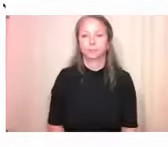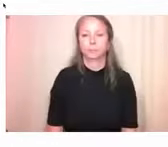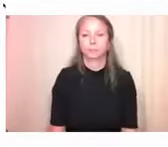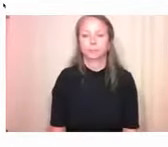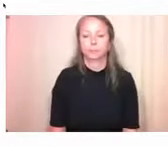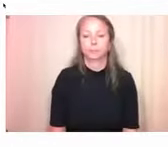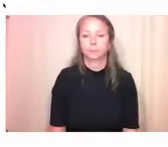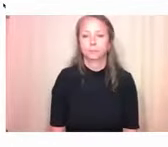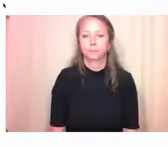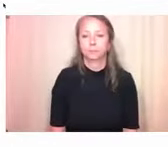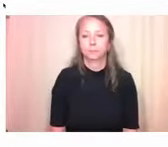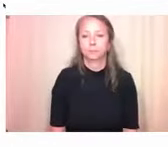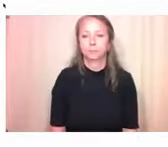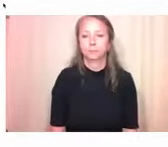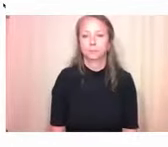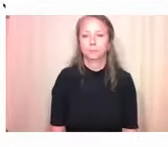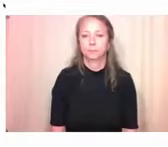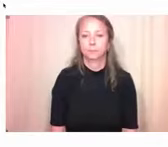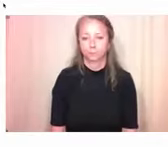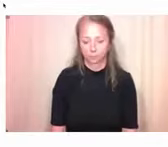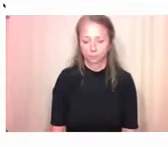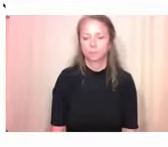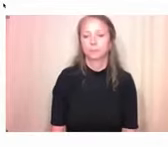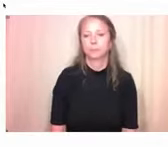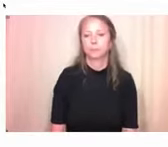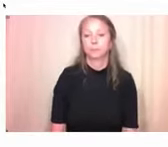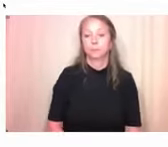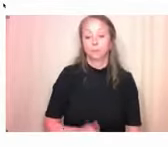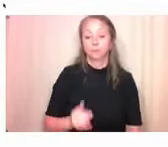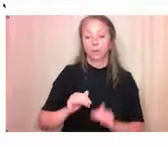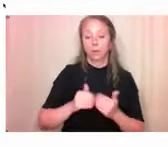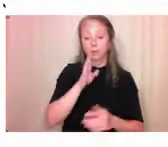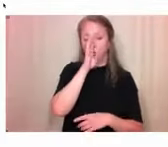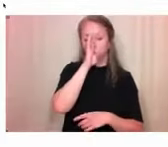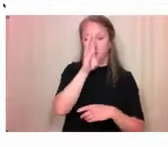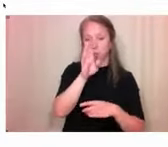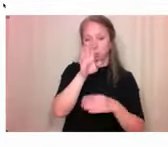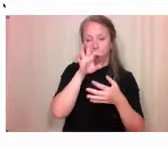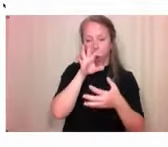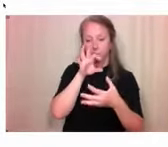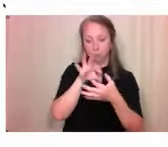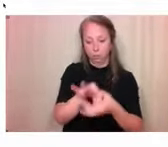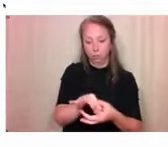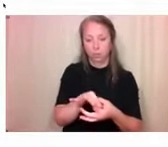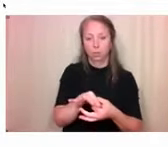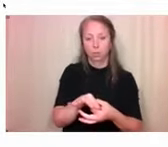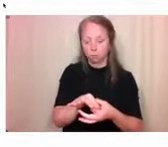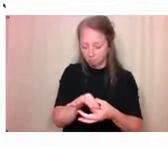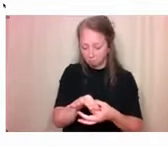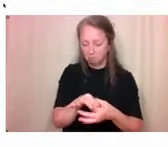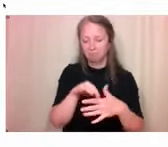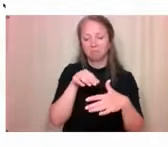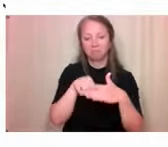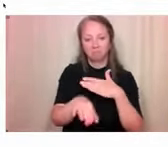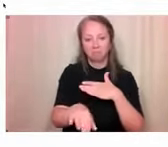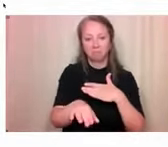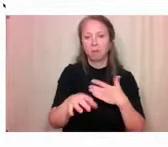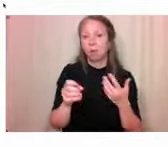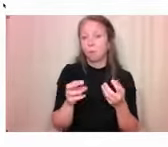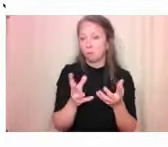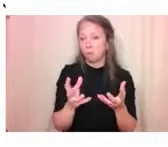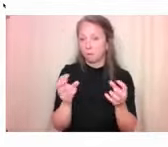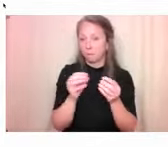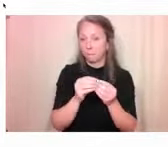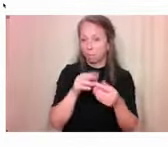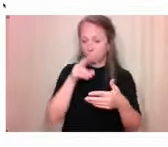And from here, you can get onto Candid Access directly, or you can learn more about the project by scrolling down on this page. And then on this